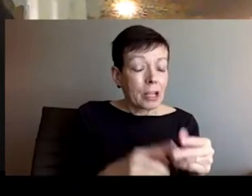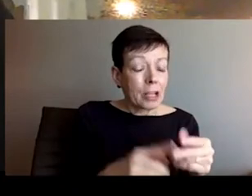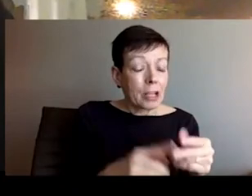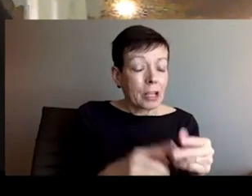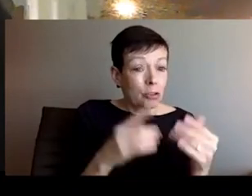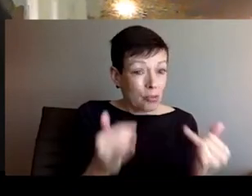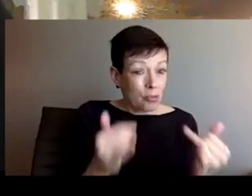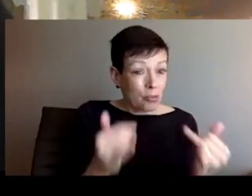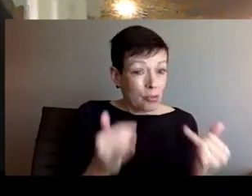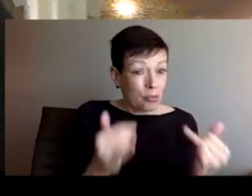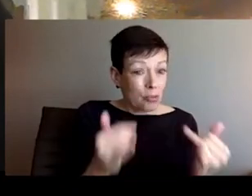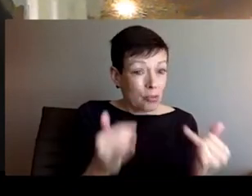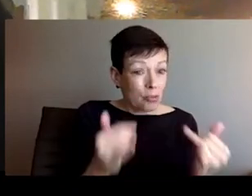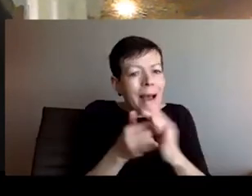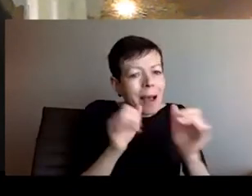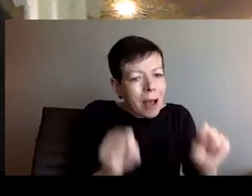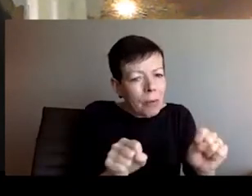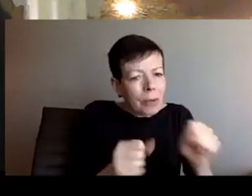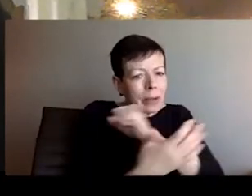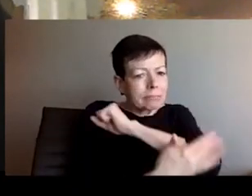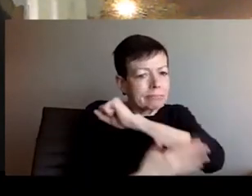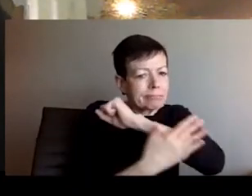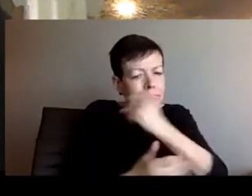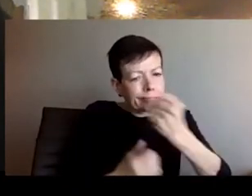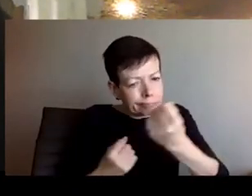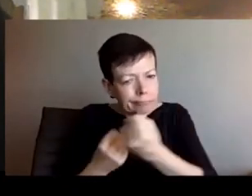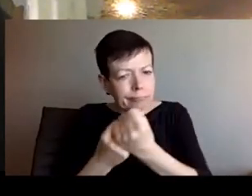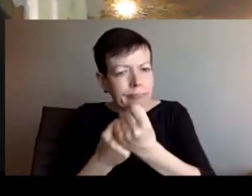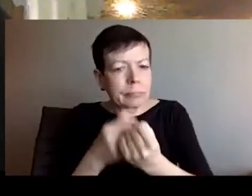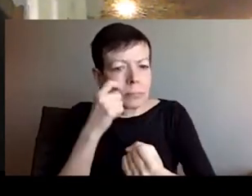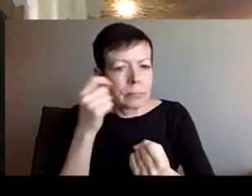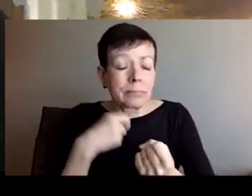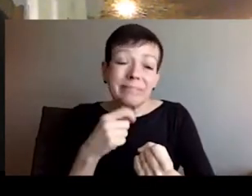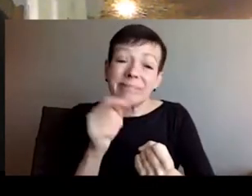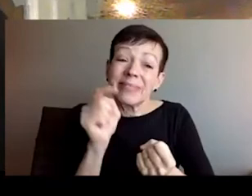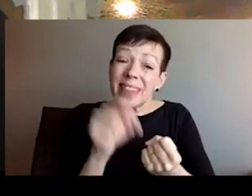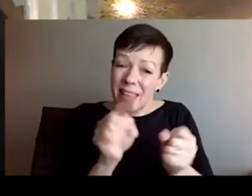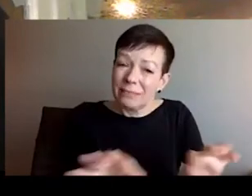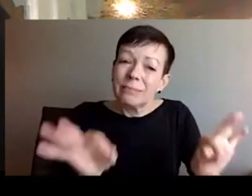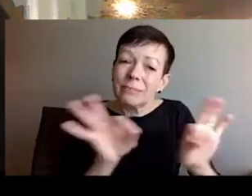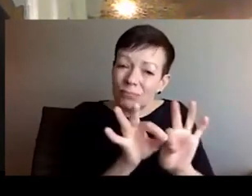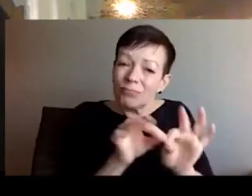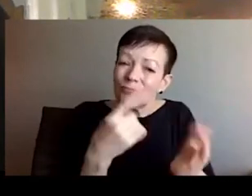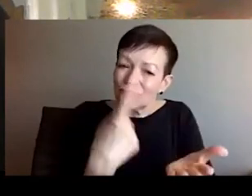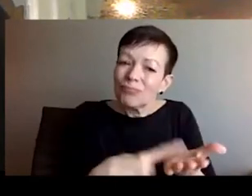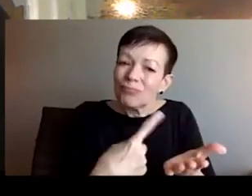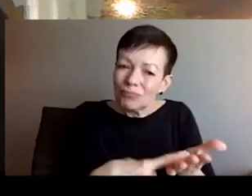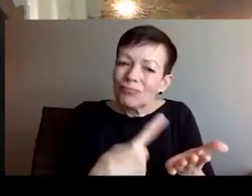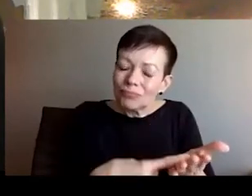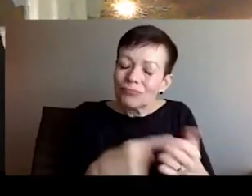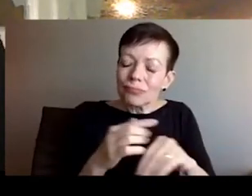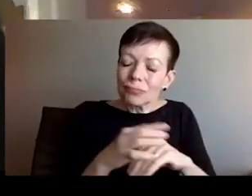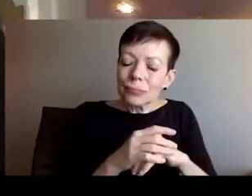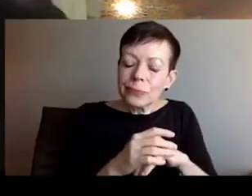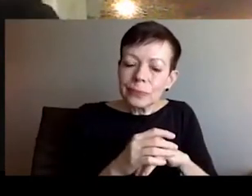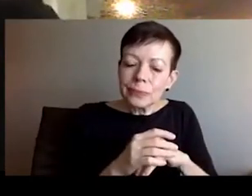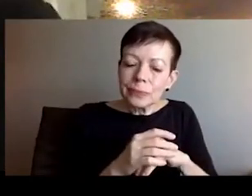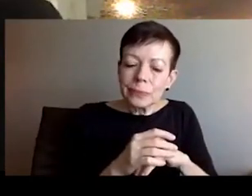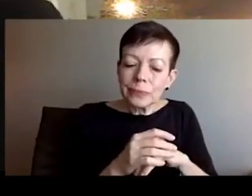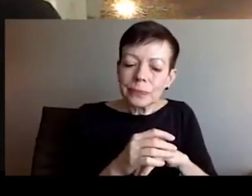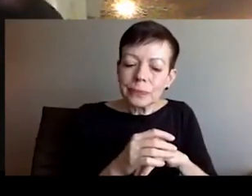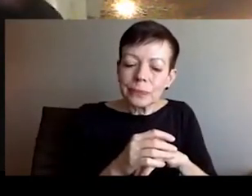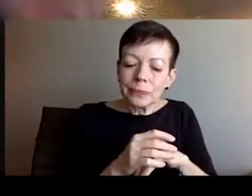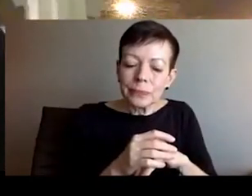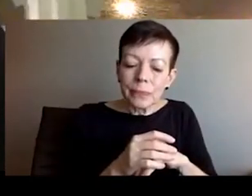freedom of individuals, but also freedom of decisions, which are